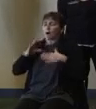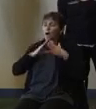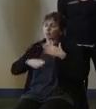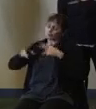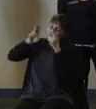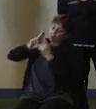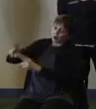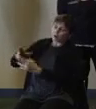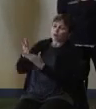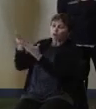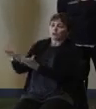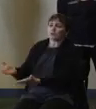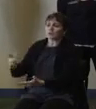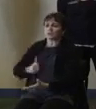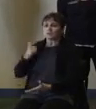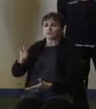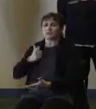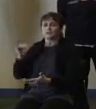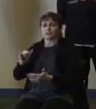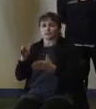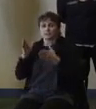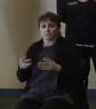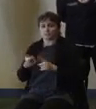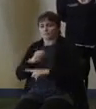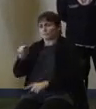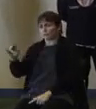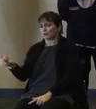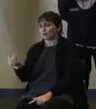family member from New Jersey. Thank you.